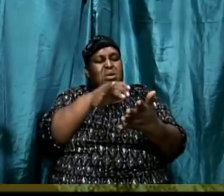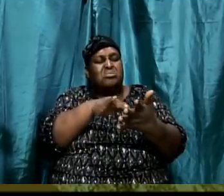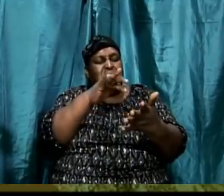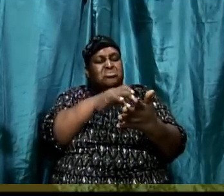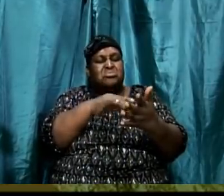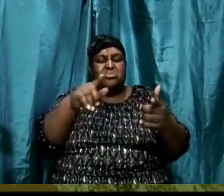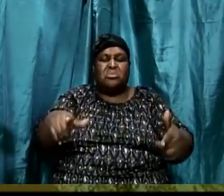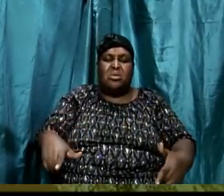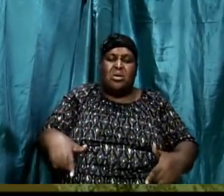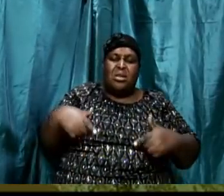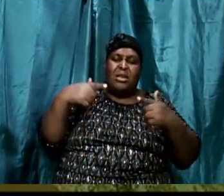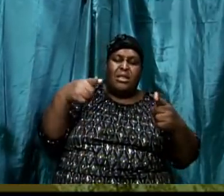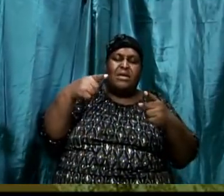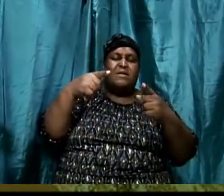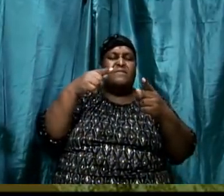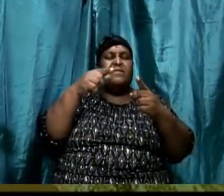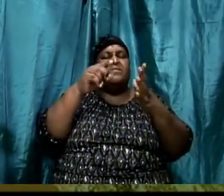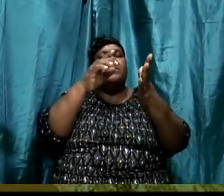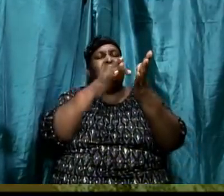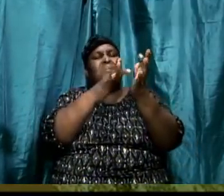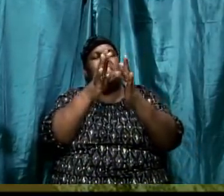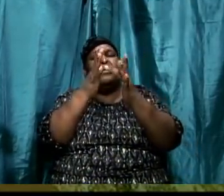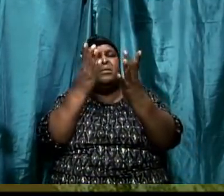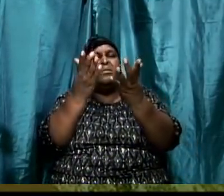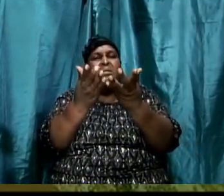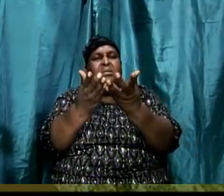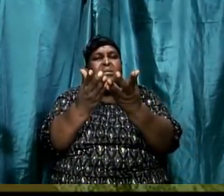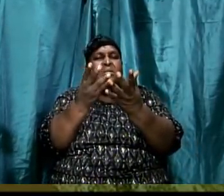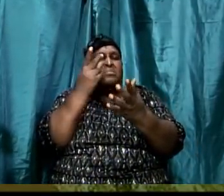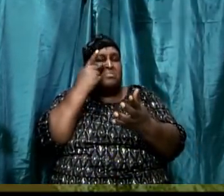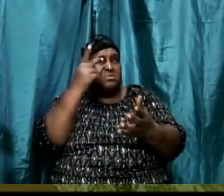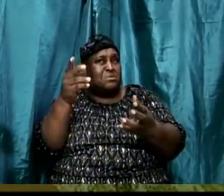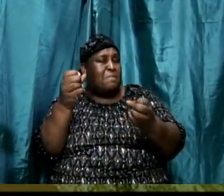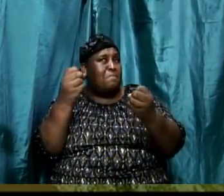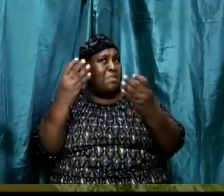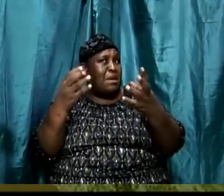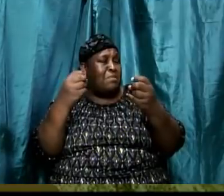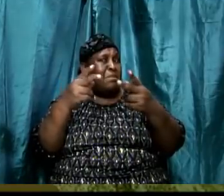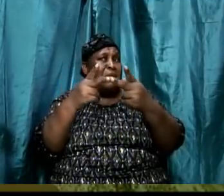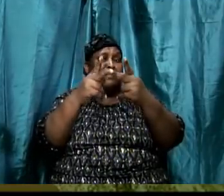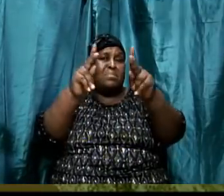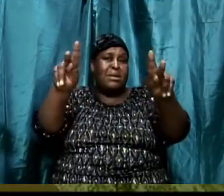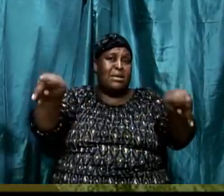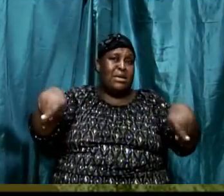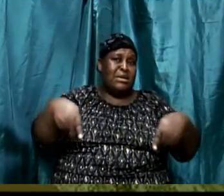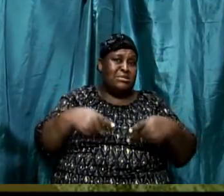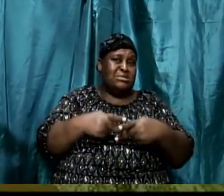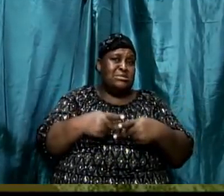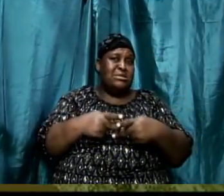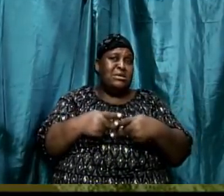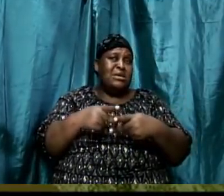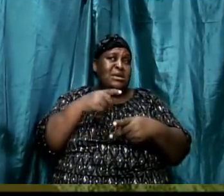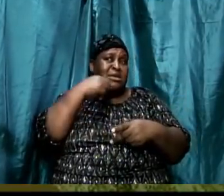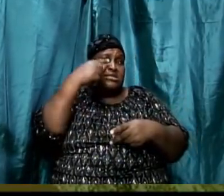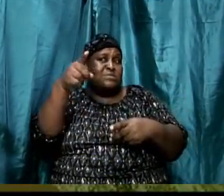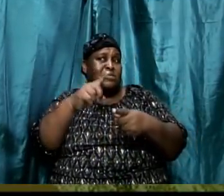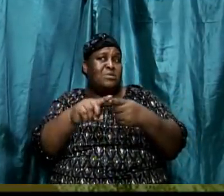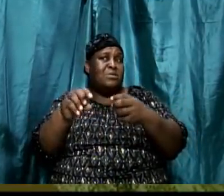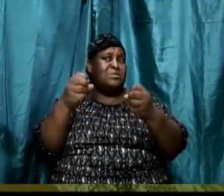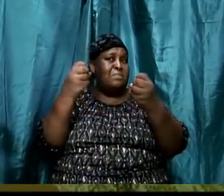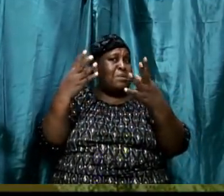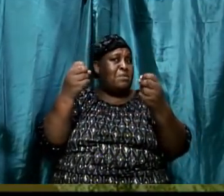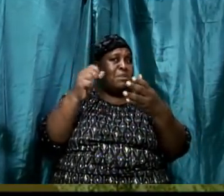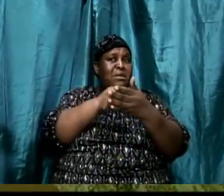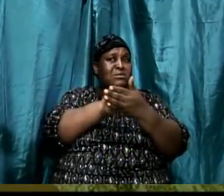apply the Bible. And I've seen that in many places. I've spoken to many saints